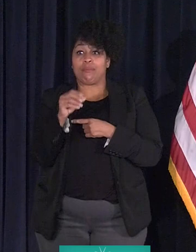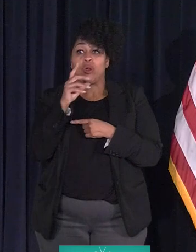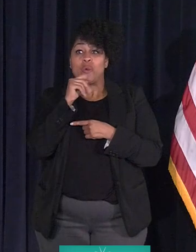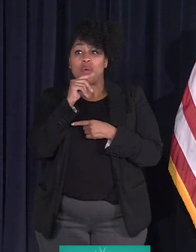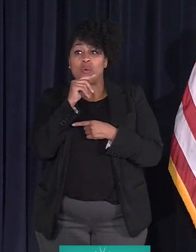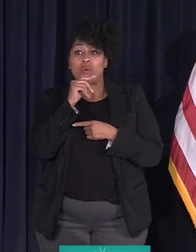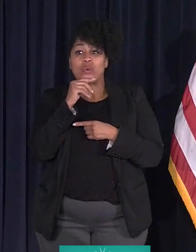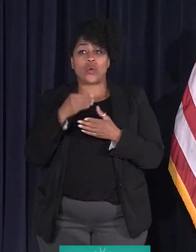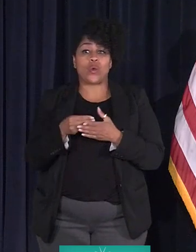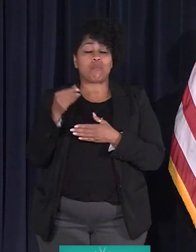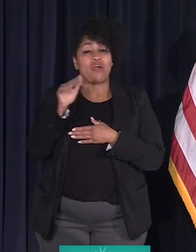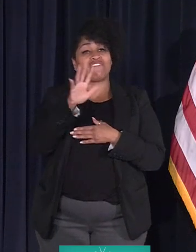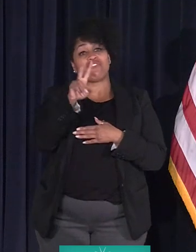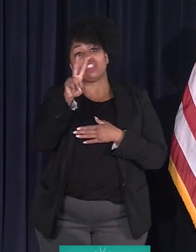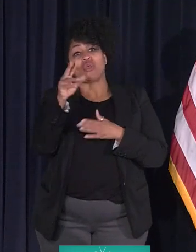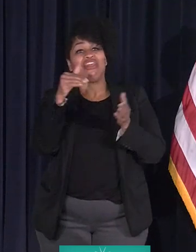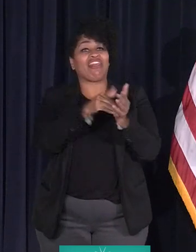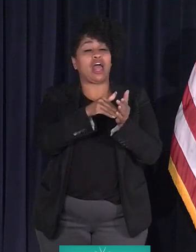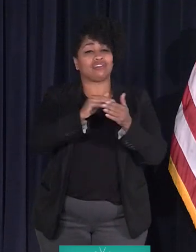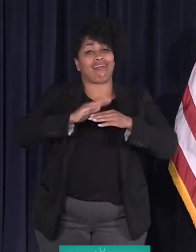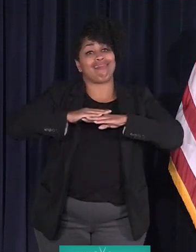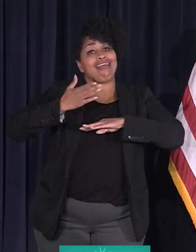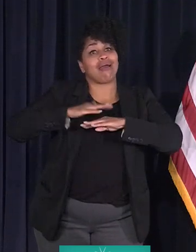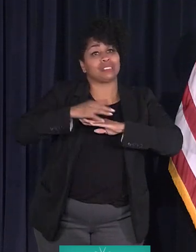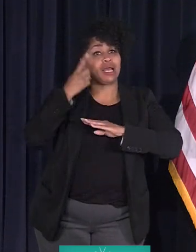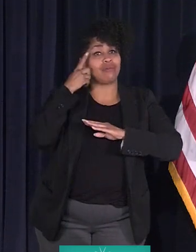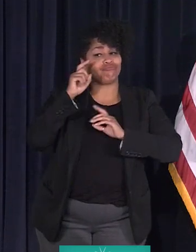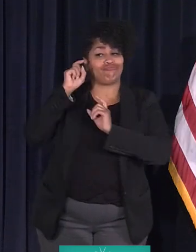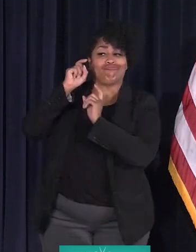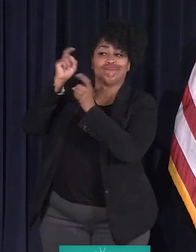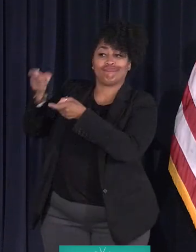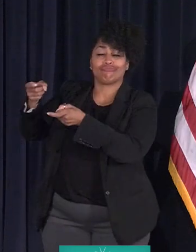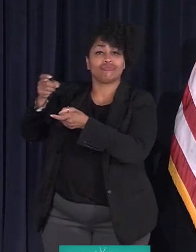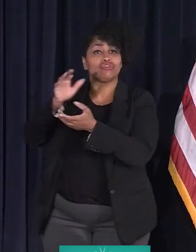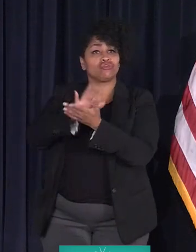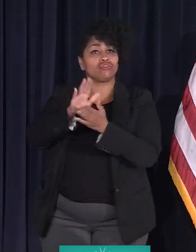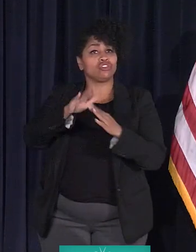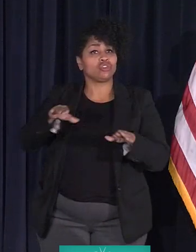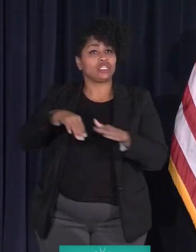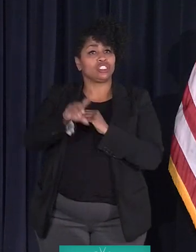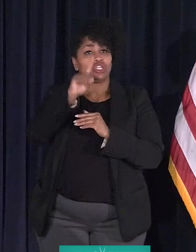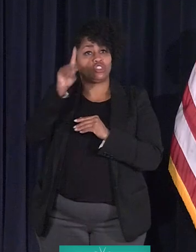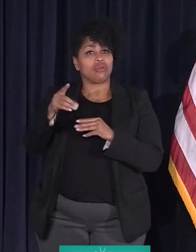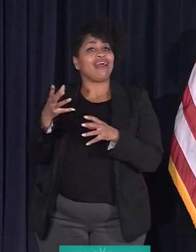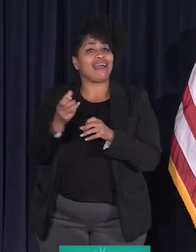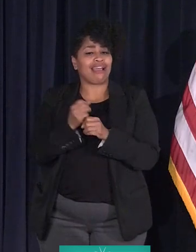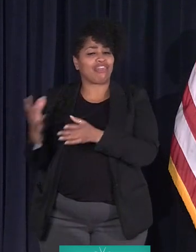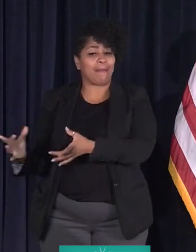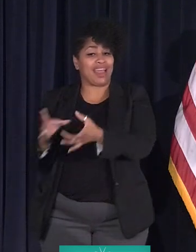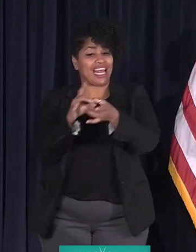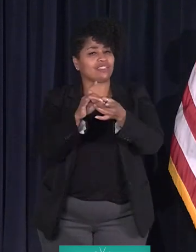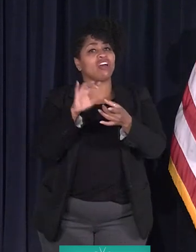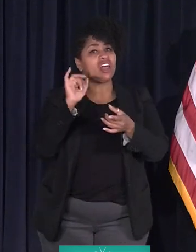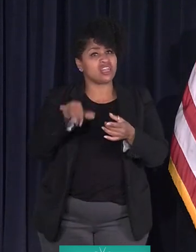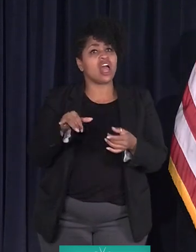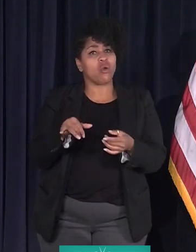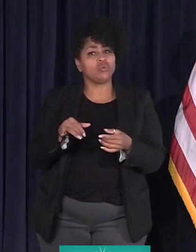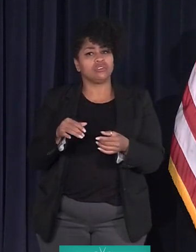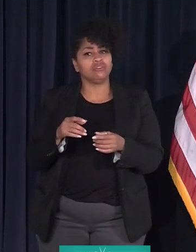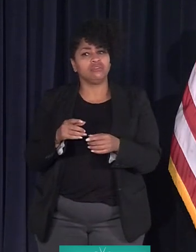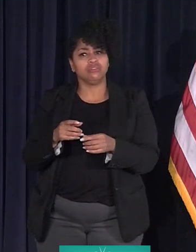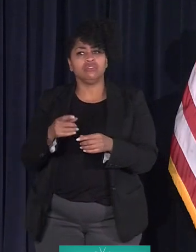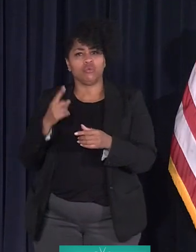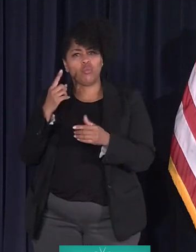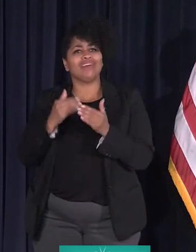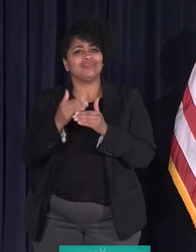bought 52,000 laptops for the school children of Detroit and got them connectivity, that was a step in the right direction.